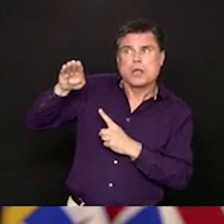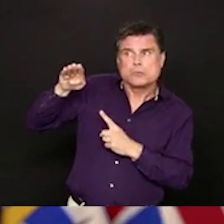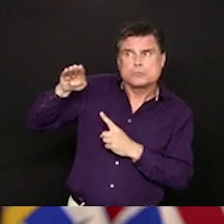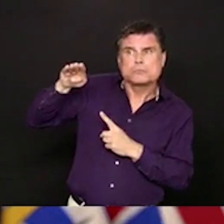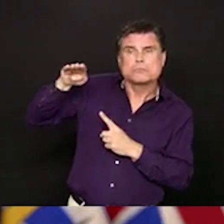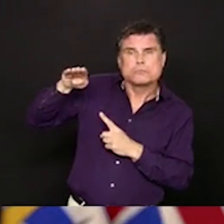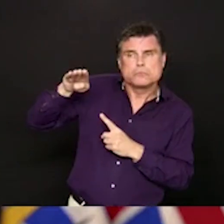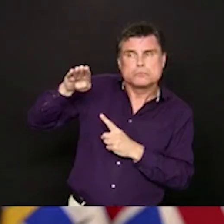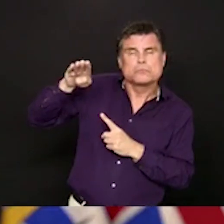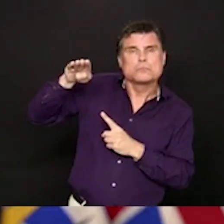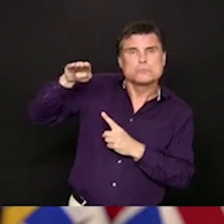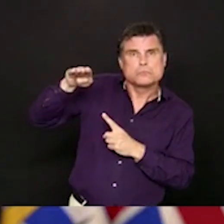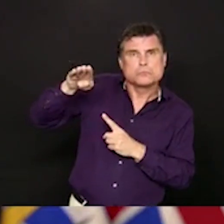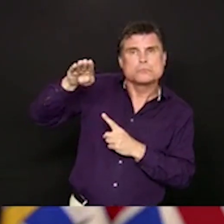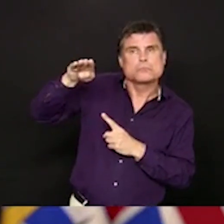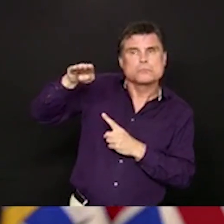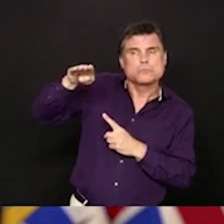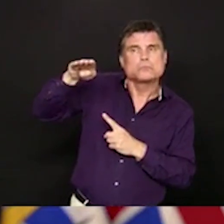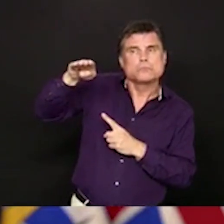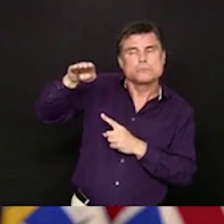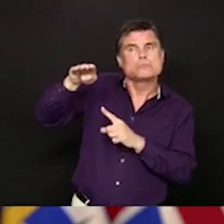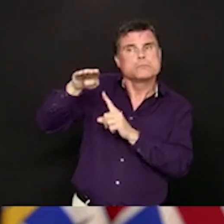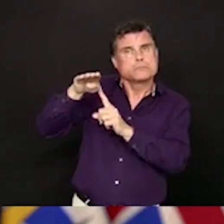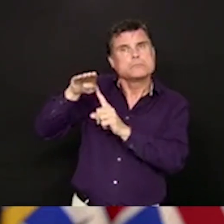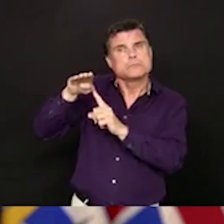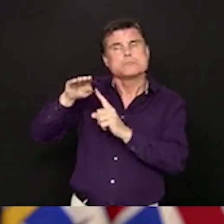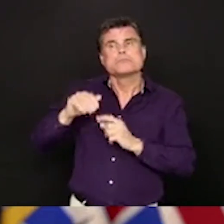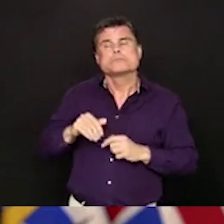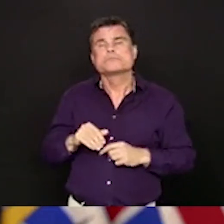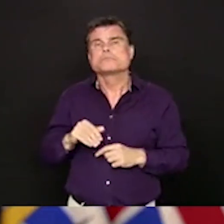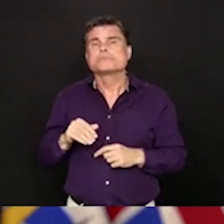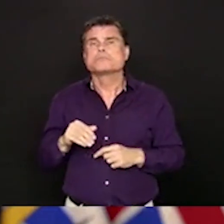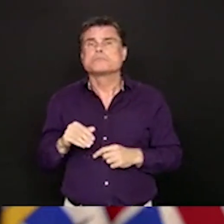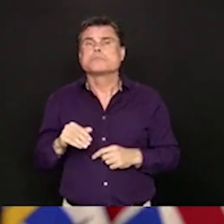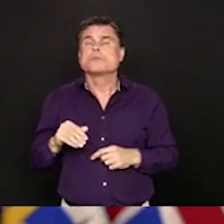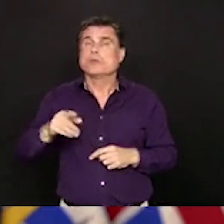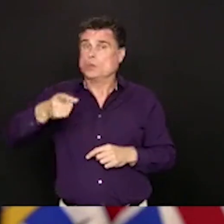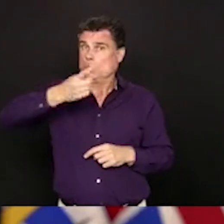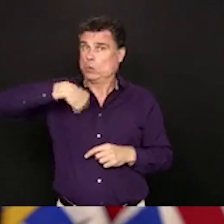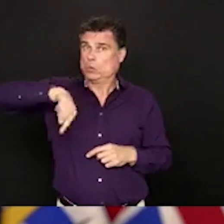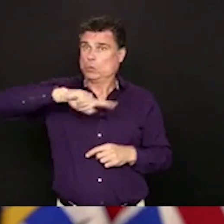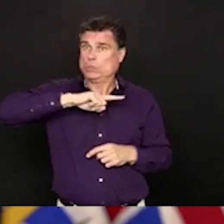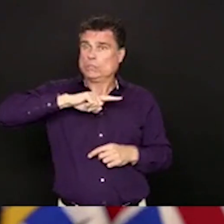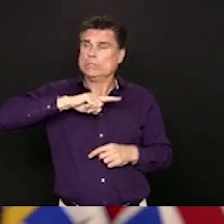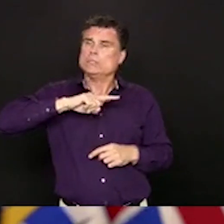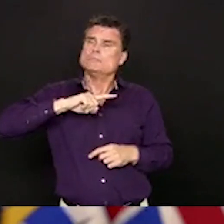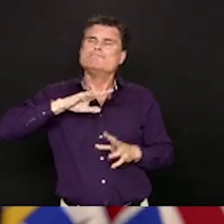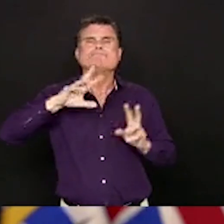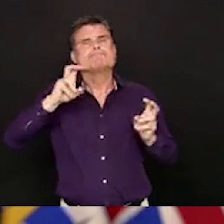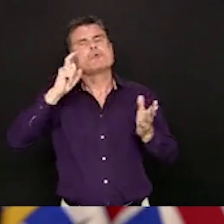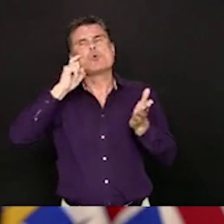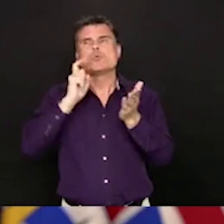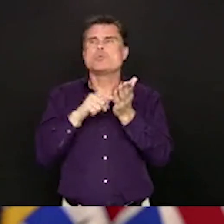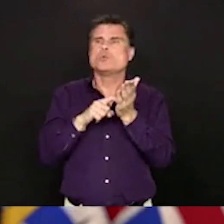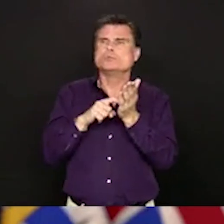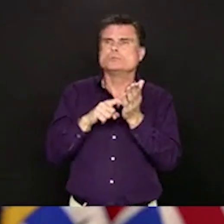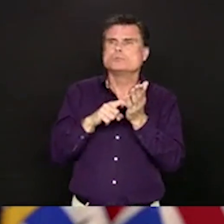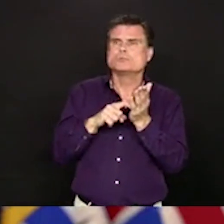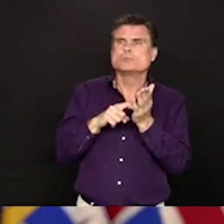continue a little bit longer than some of the places where you might have a dramatic peak.